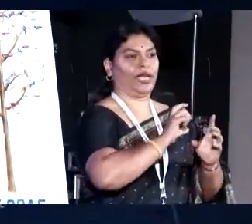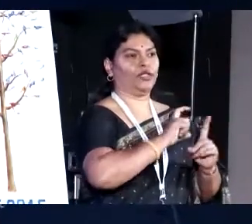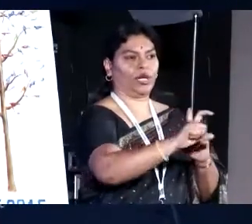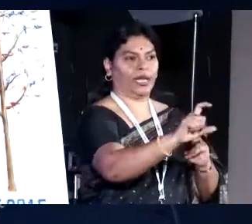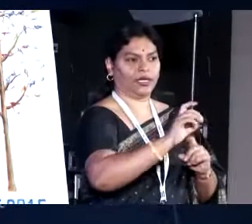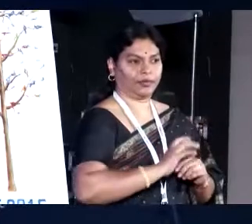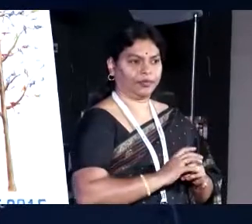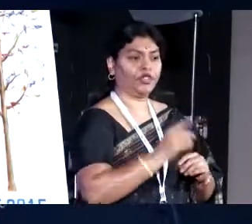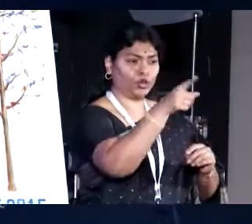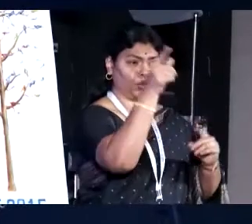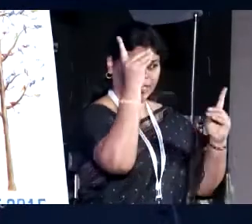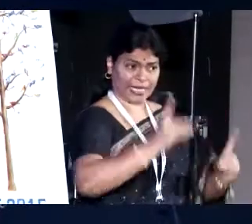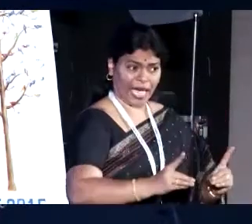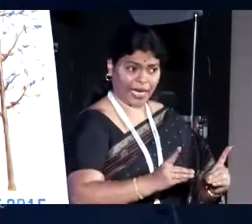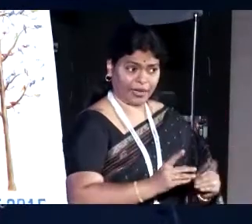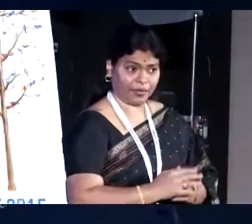You discard.